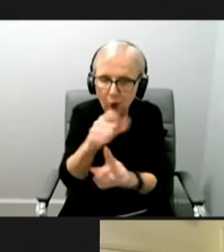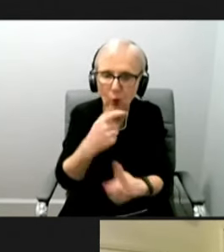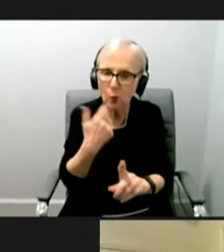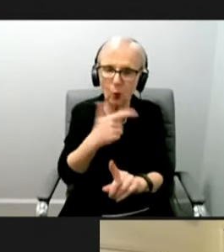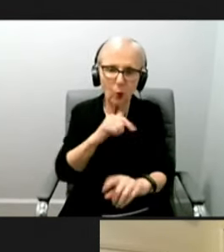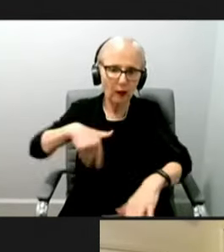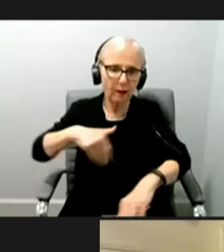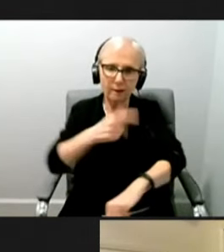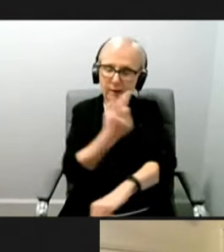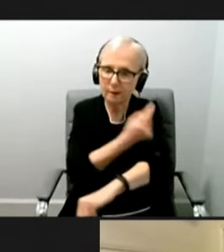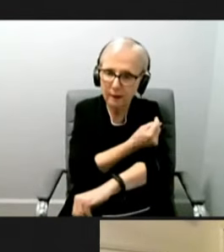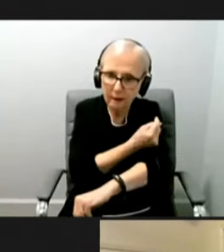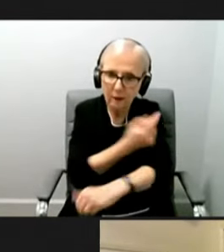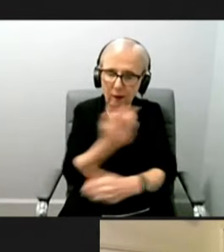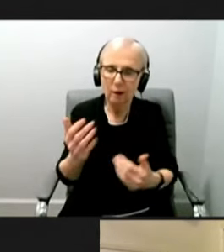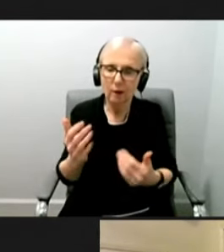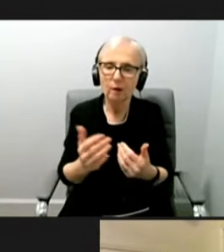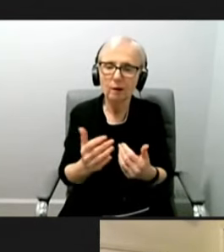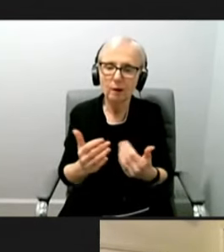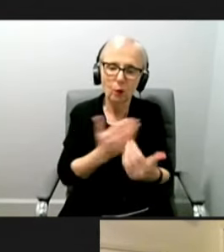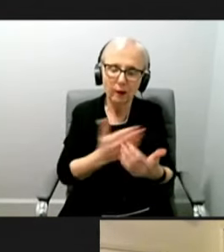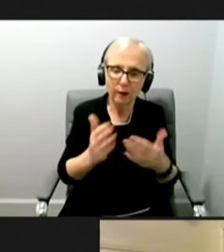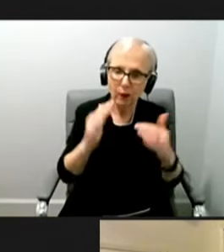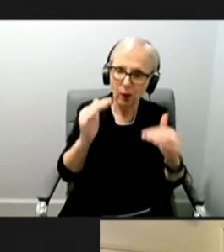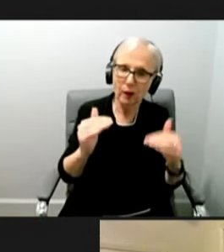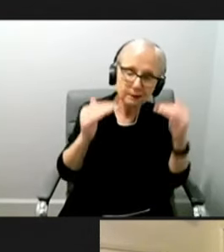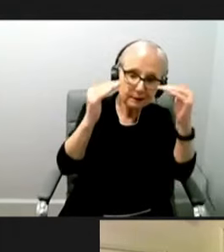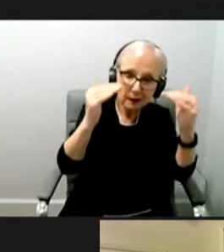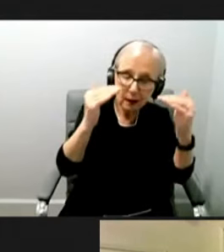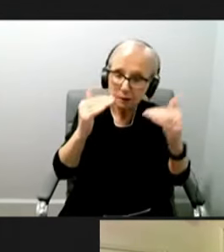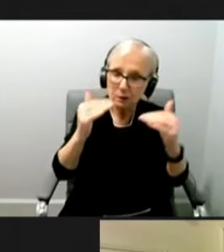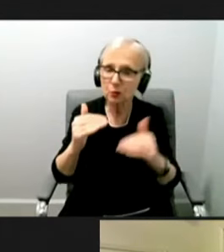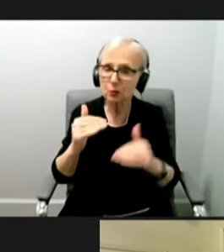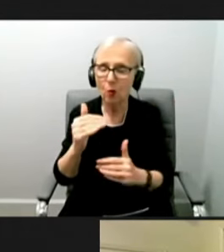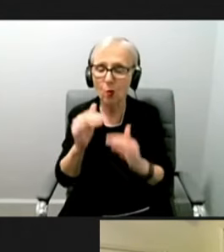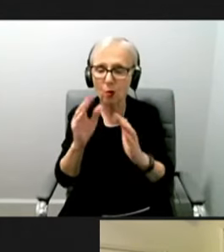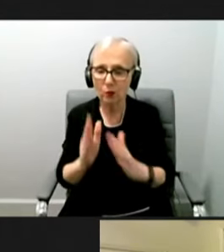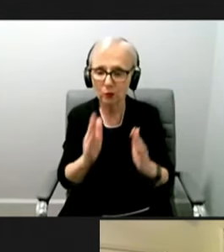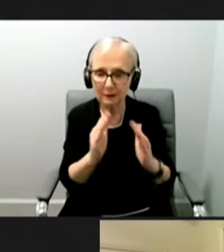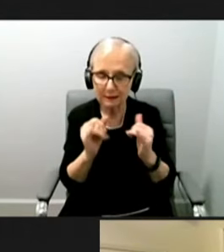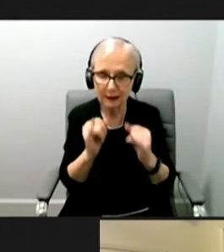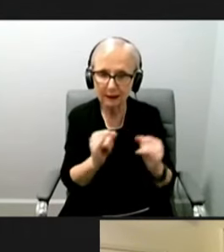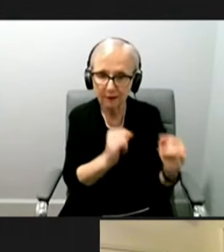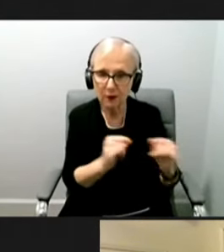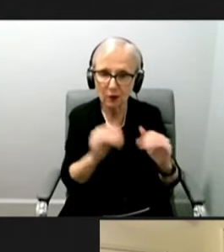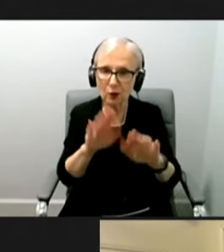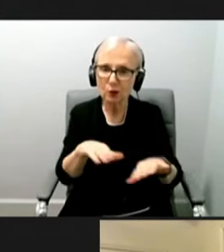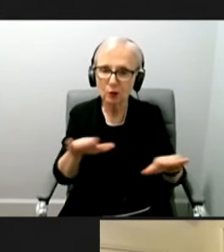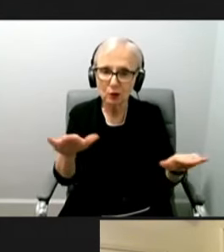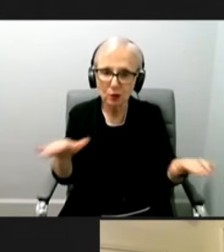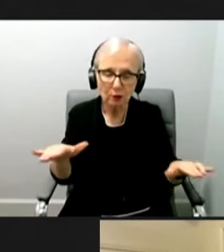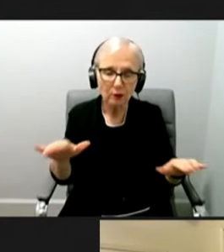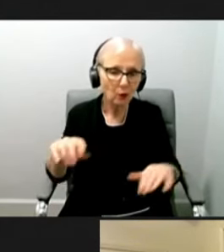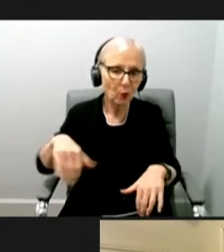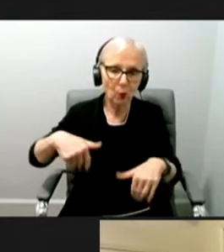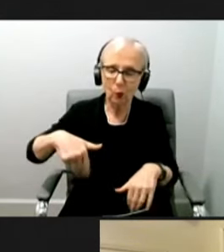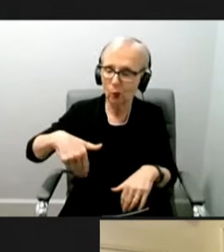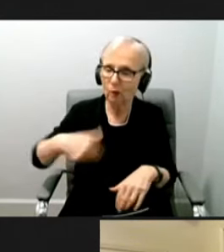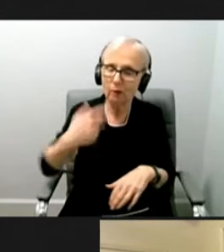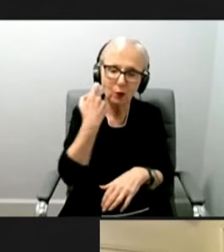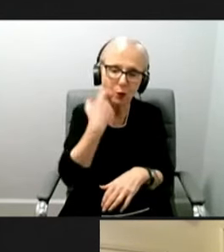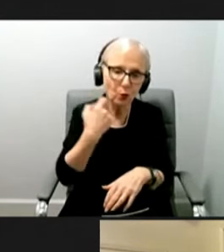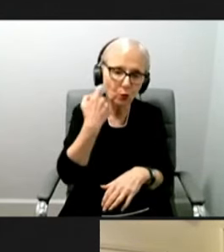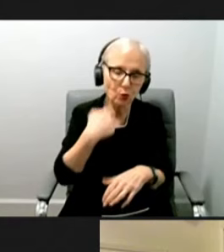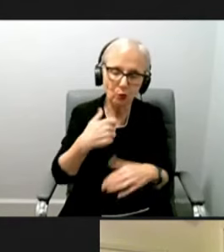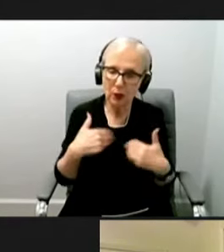individuals were unvaccinated as adults by choice, or if those individuals are children who had until recently been too young to be